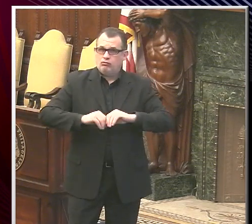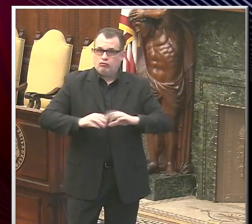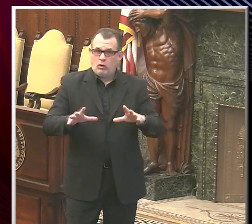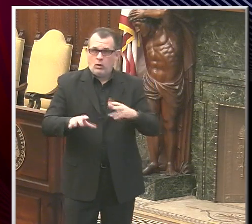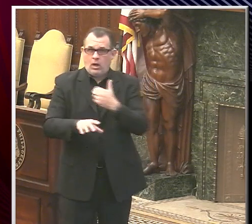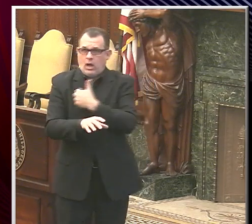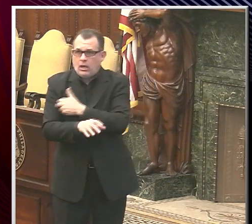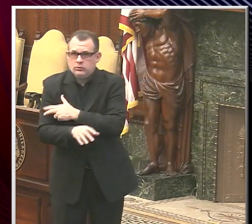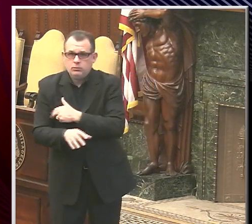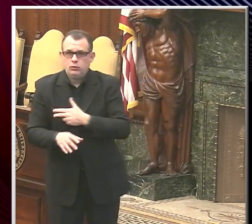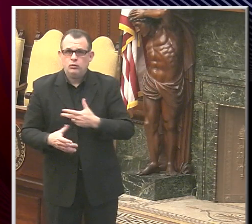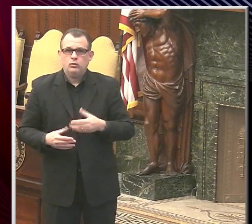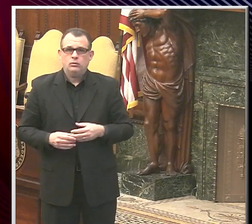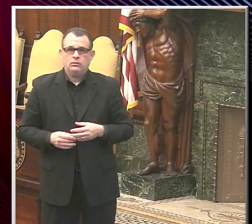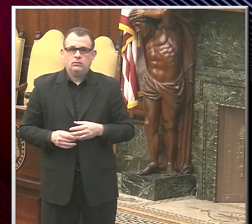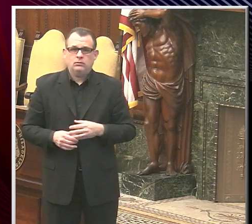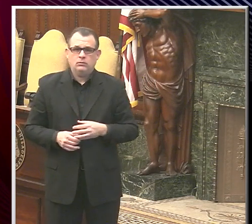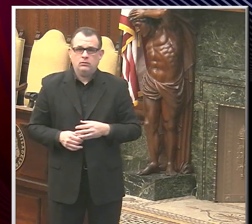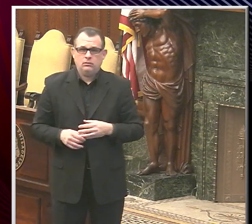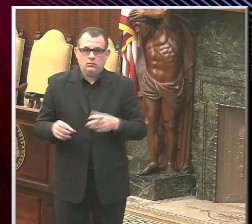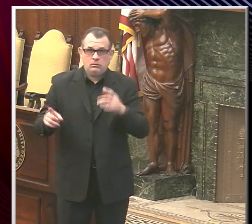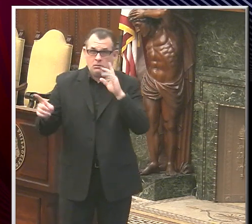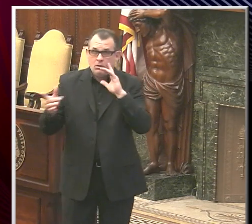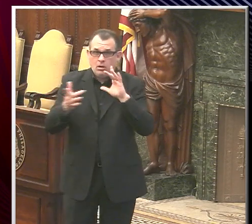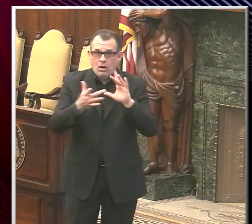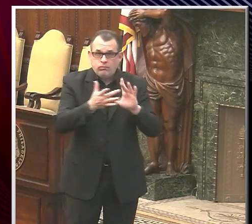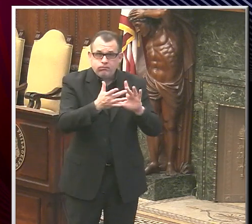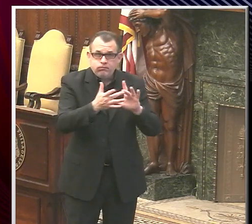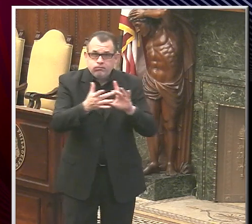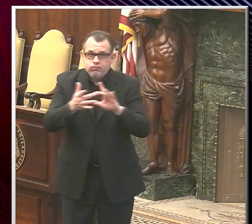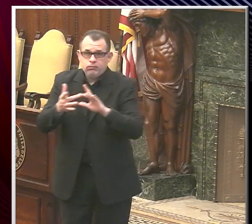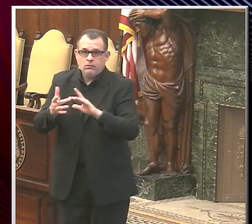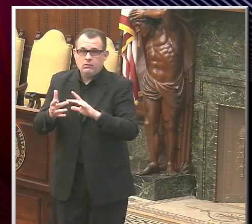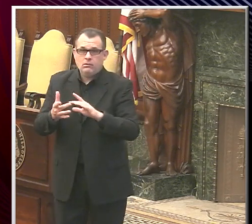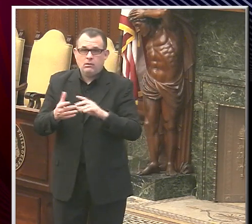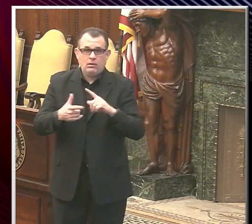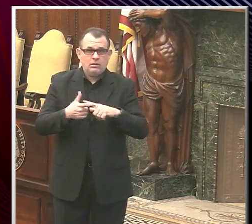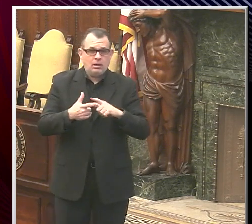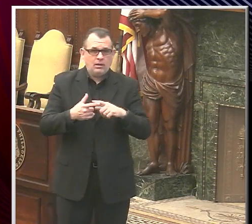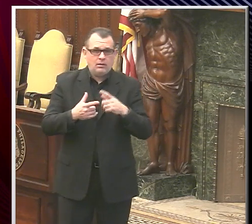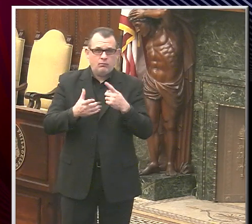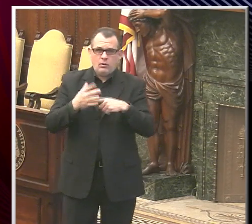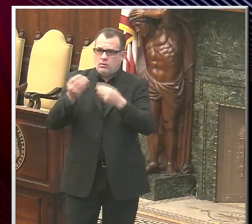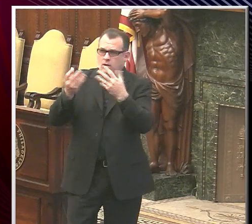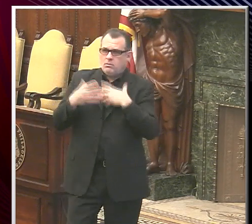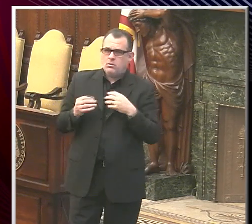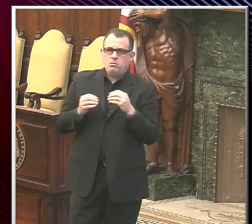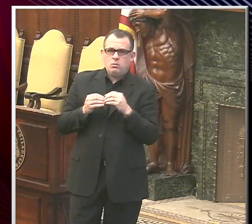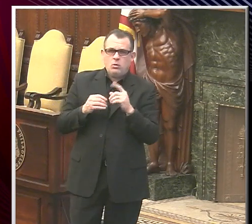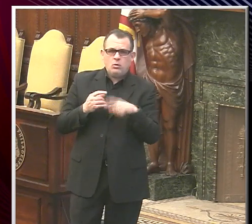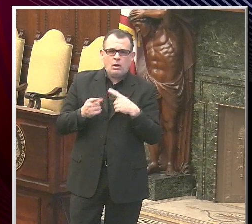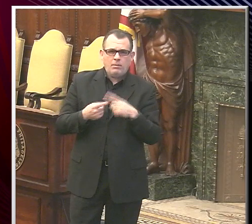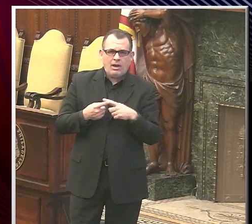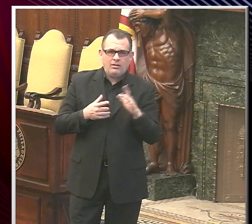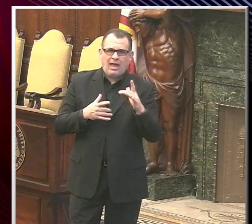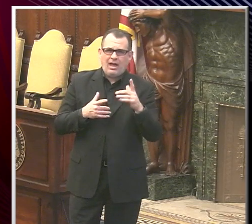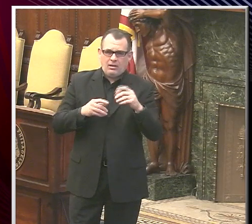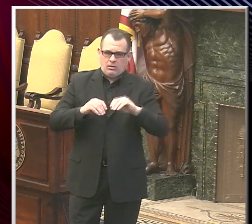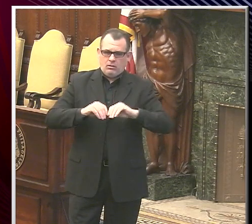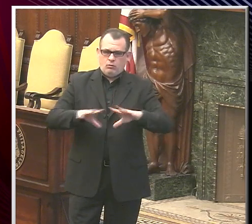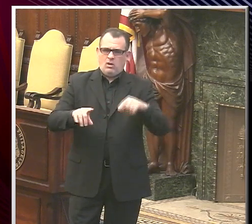contact schools and then by grade. What can you tell us more about the logistics of the rollout?